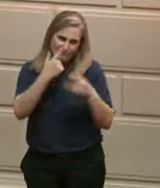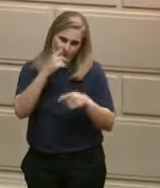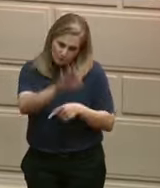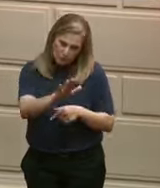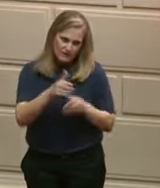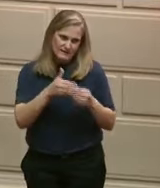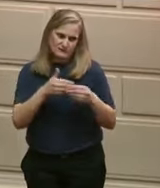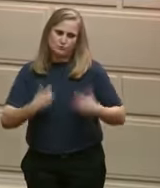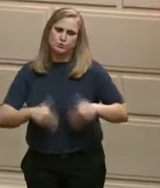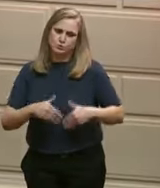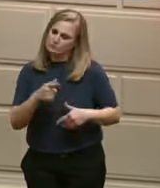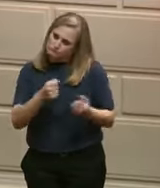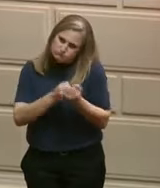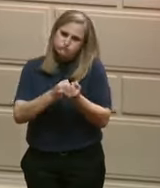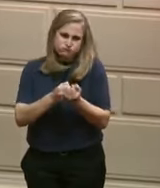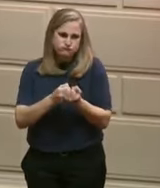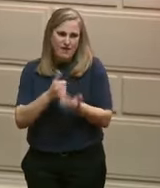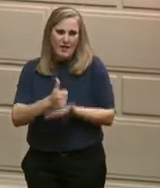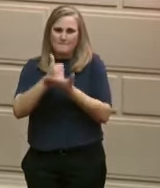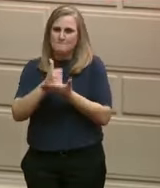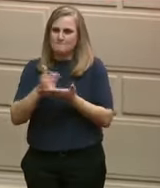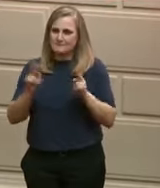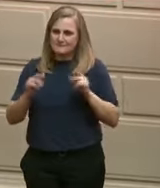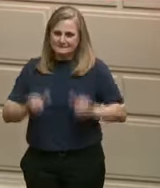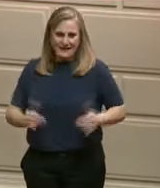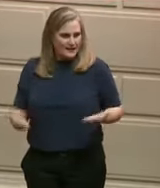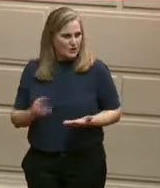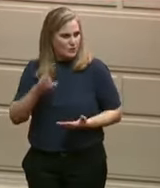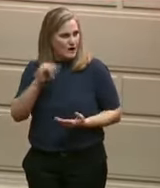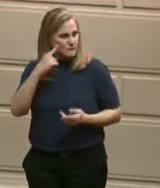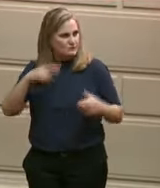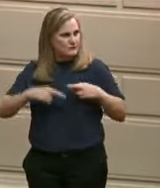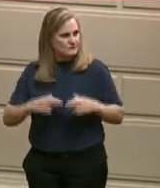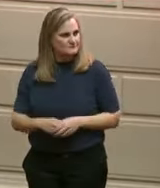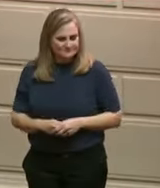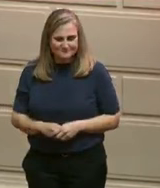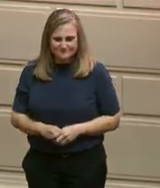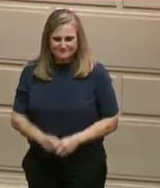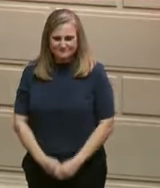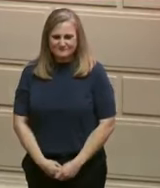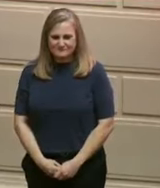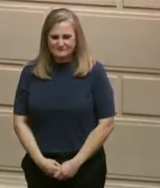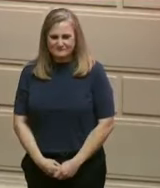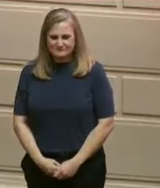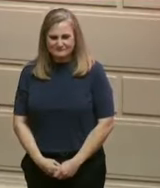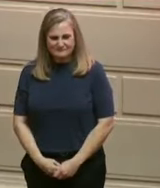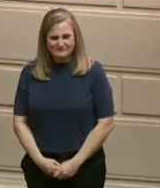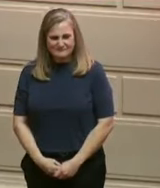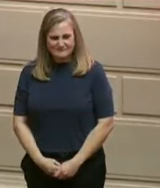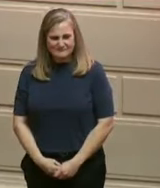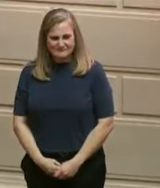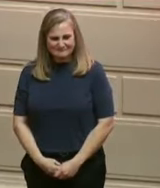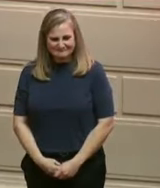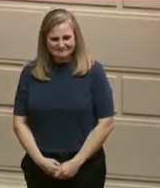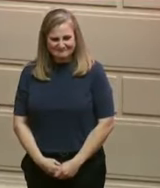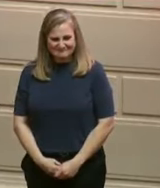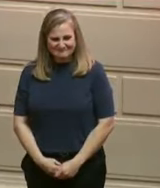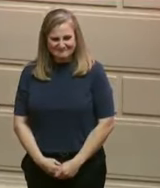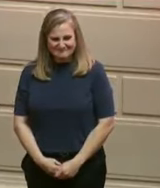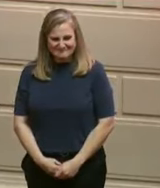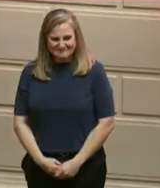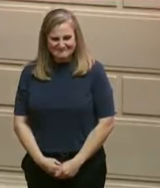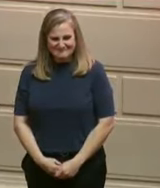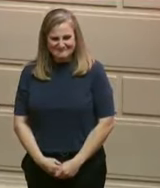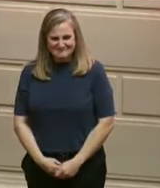While that works continues, let's act now to raise the threshold for